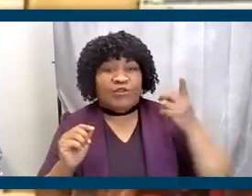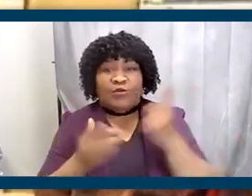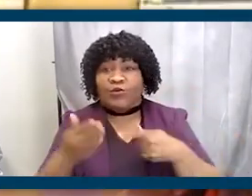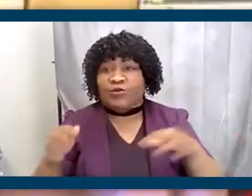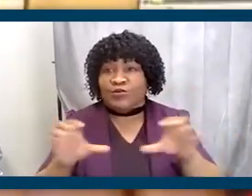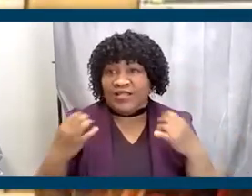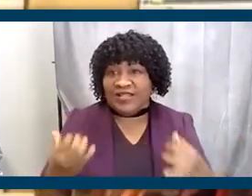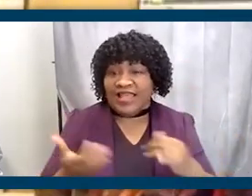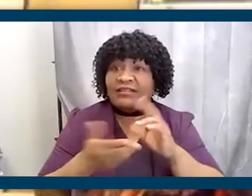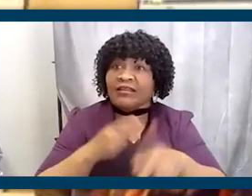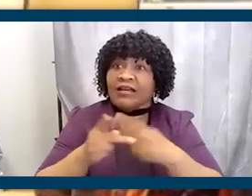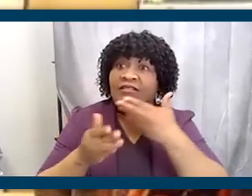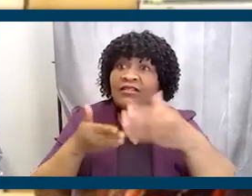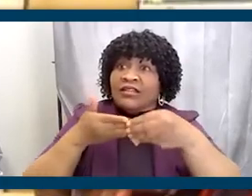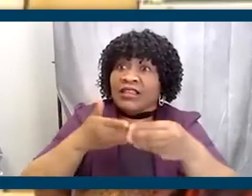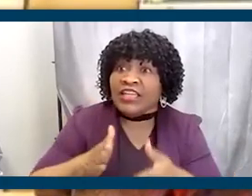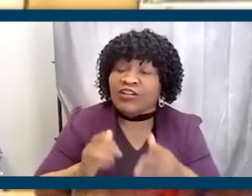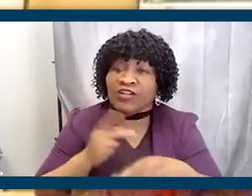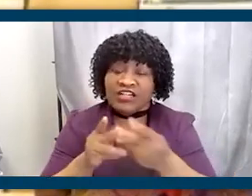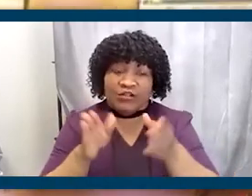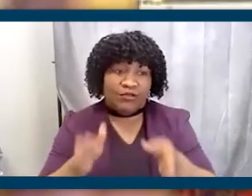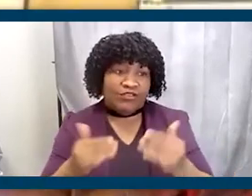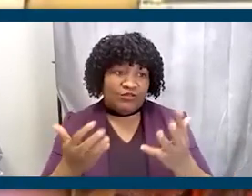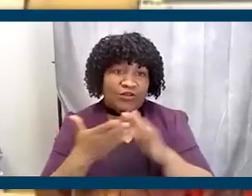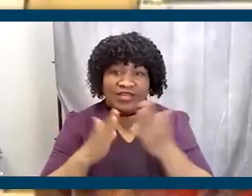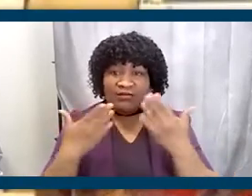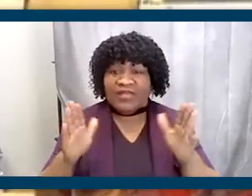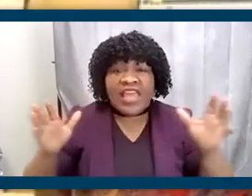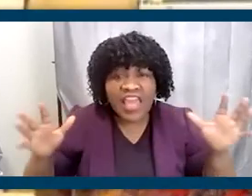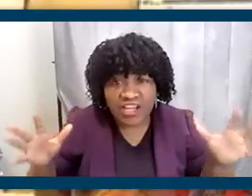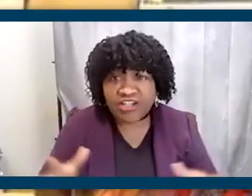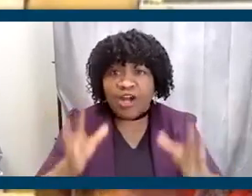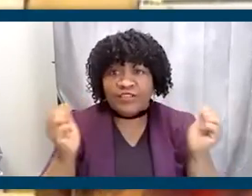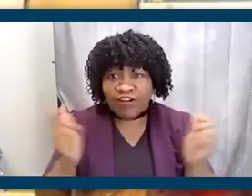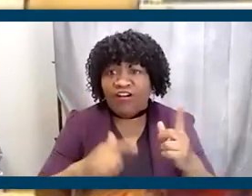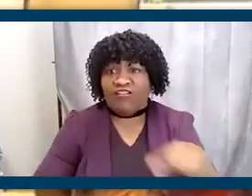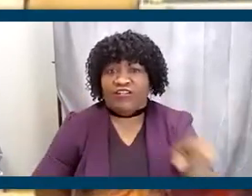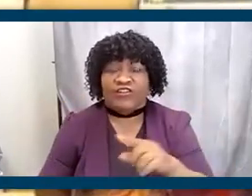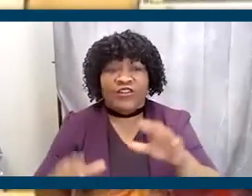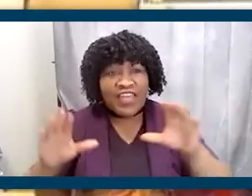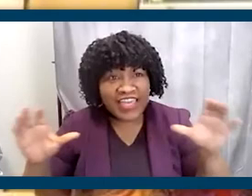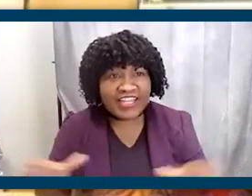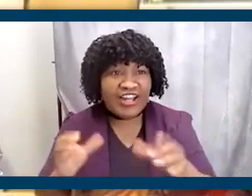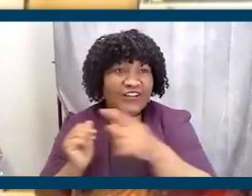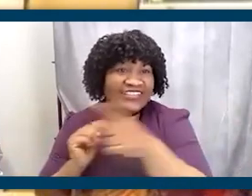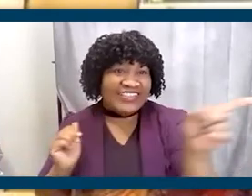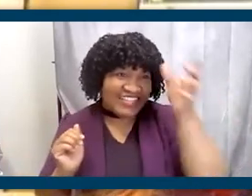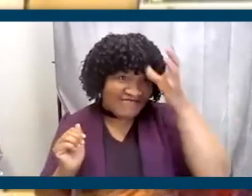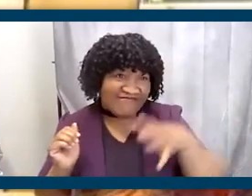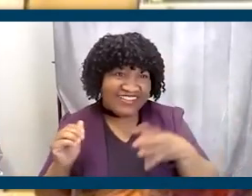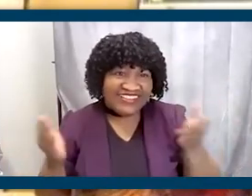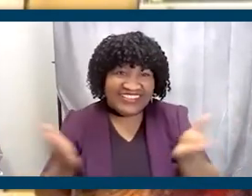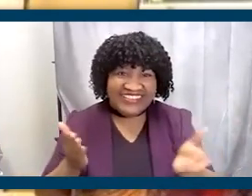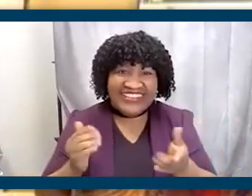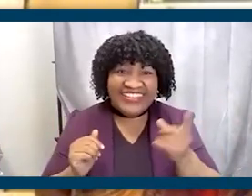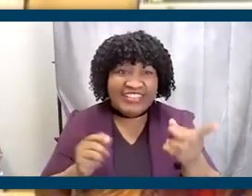are, will make you the kind of leader and the person that you want to be. So I want to encourage you to do that. I want to encourage the brothers who are on this call to actually go